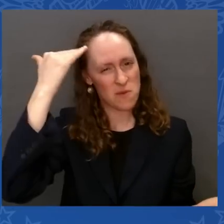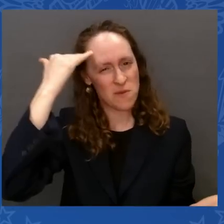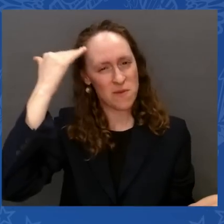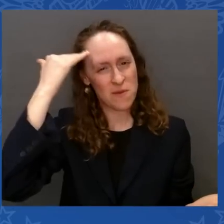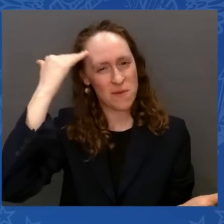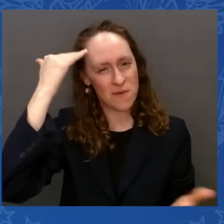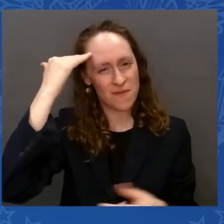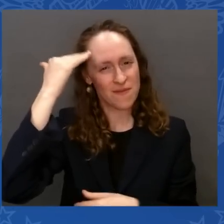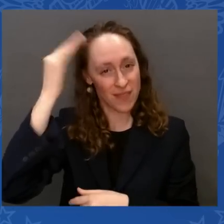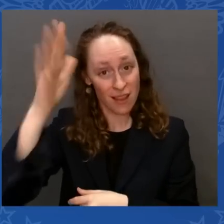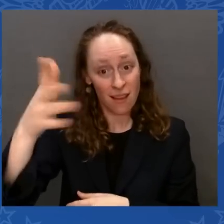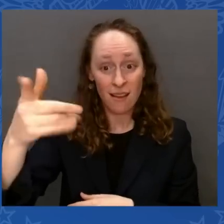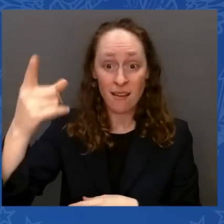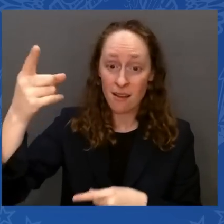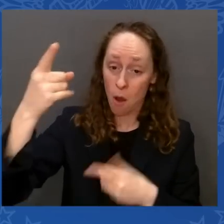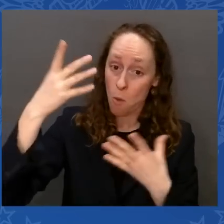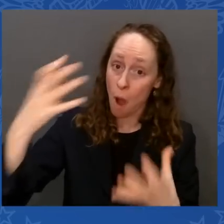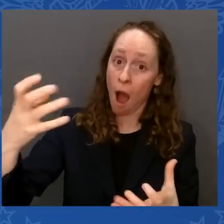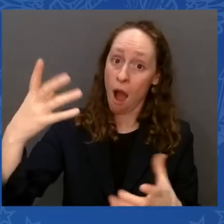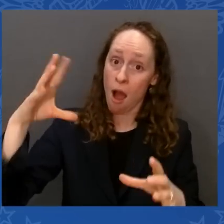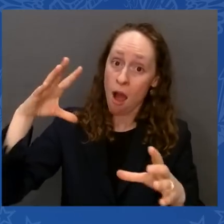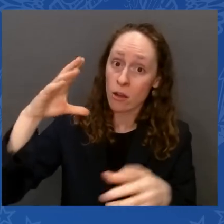to provide for childcare for your employees.